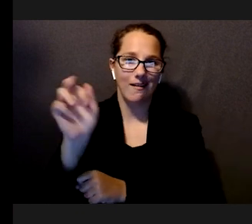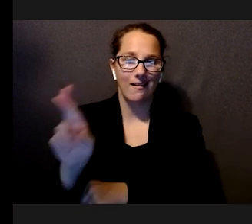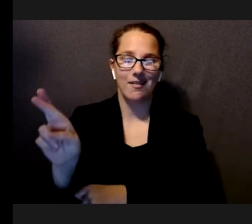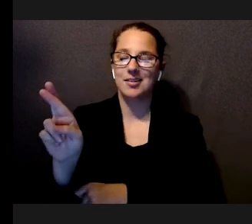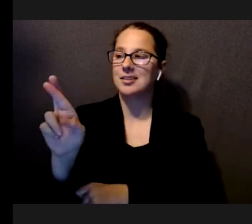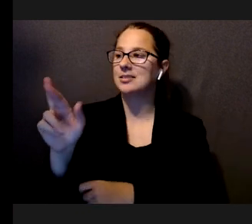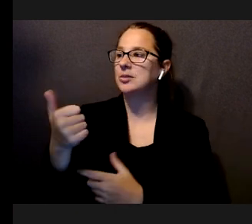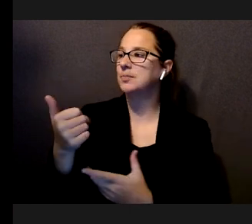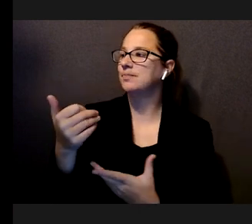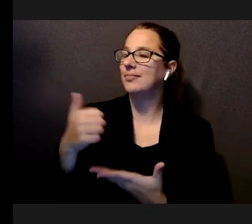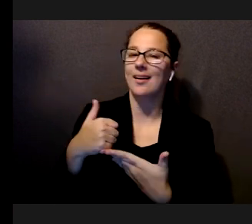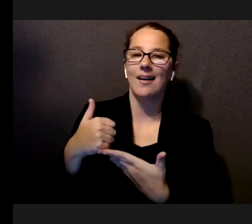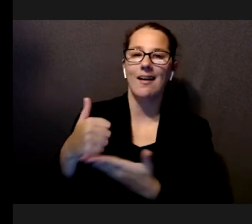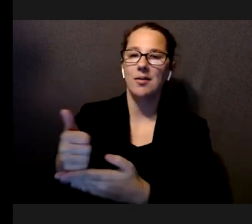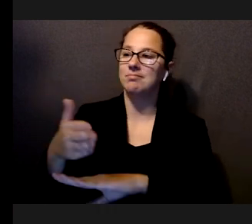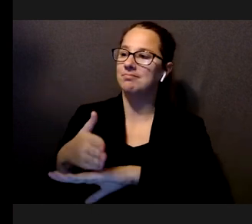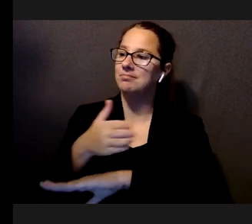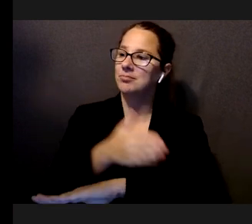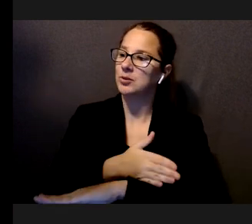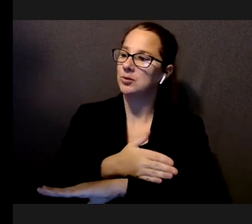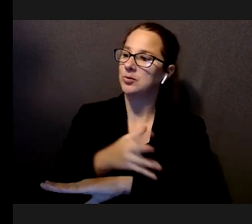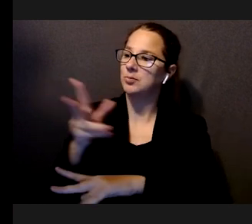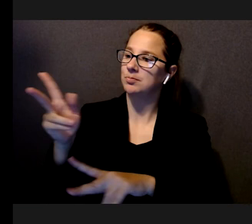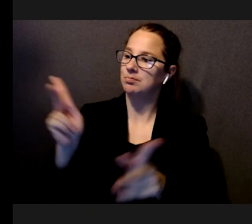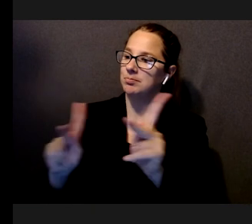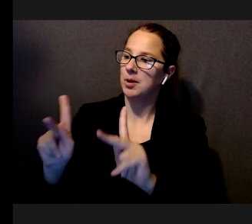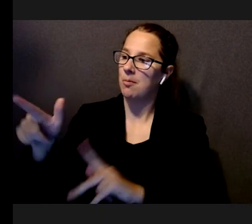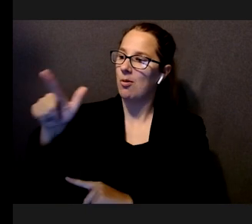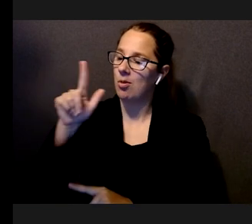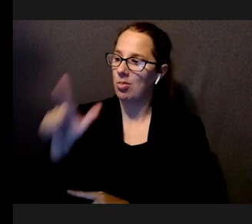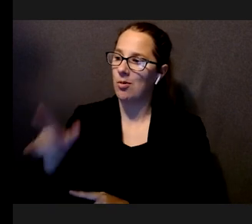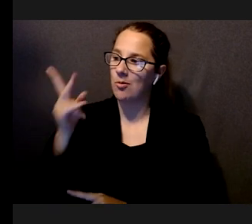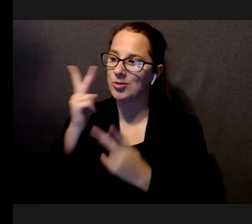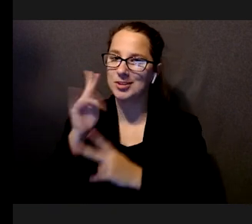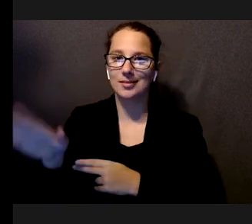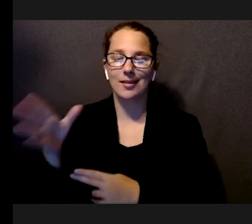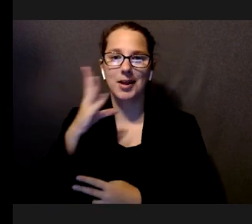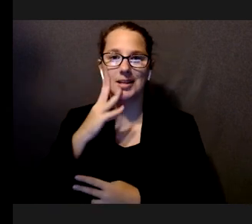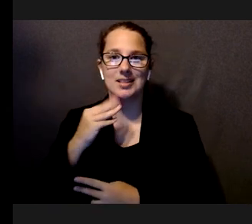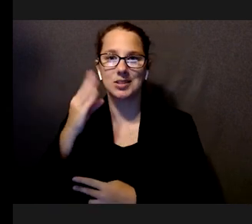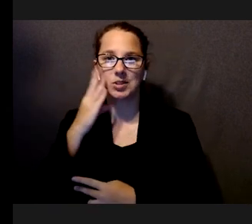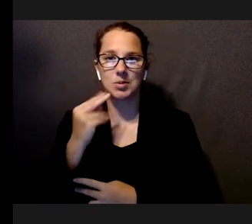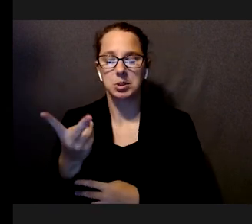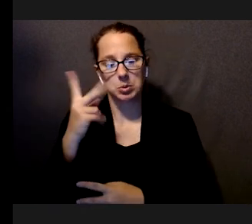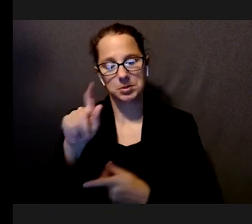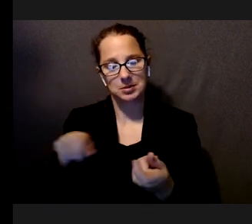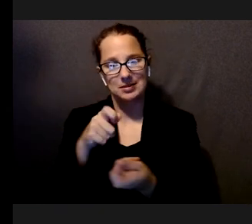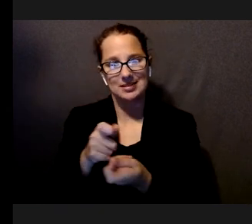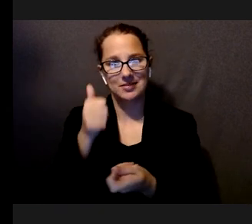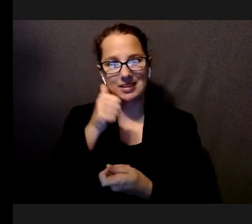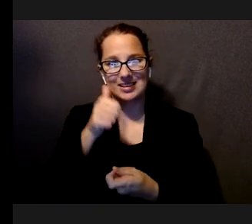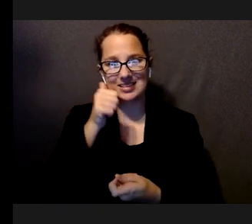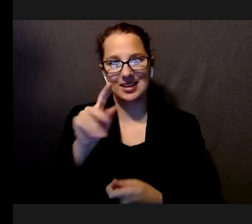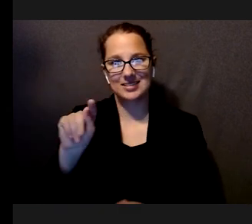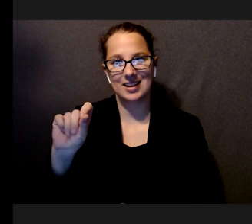to enhance the experience of people with low vision in two specific daily